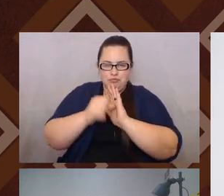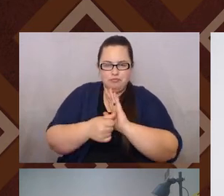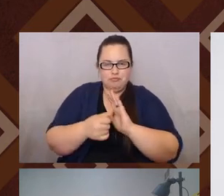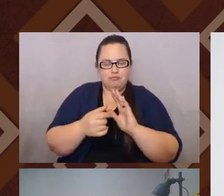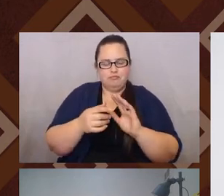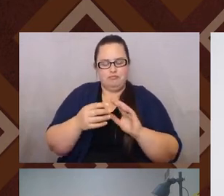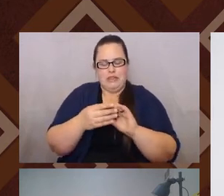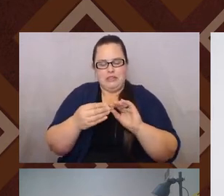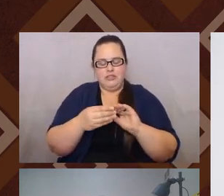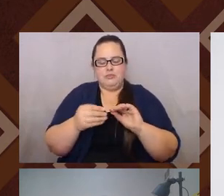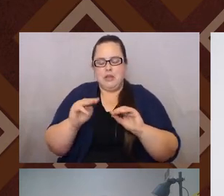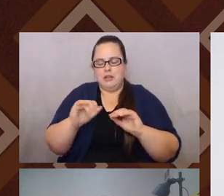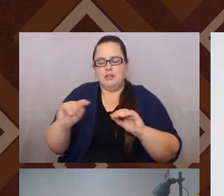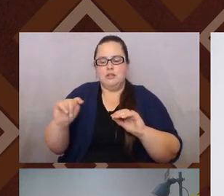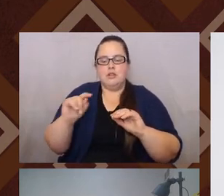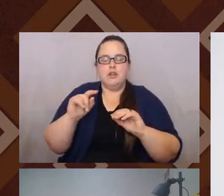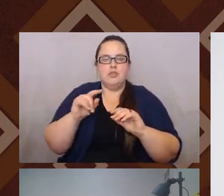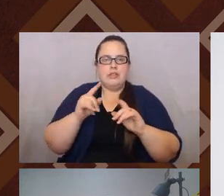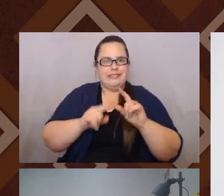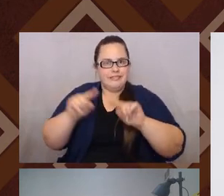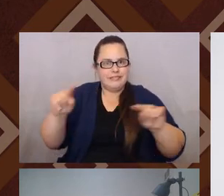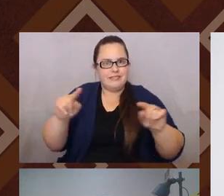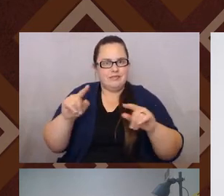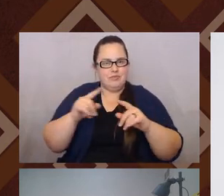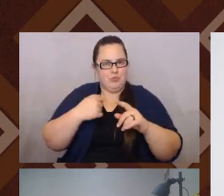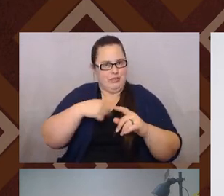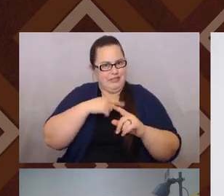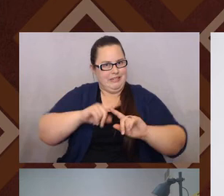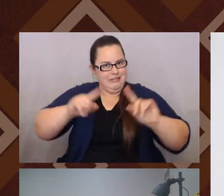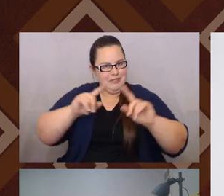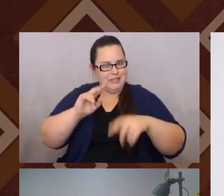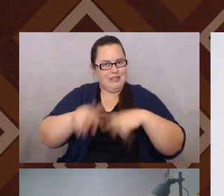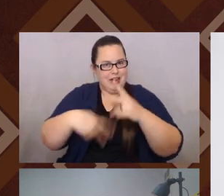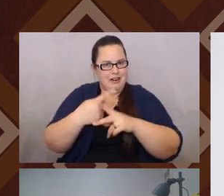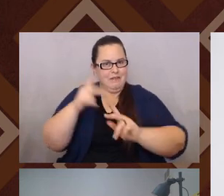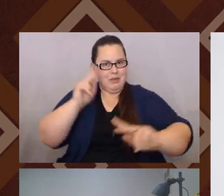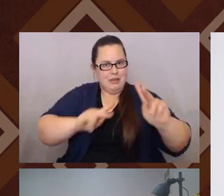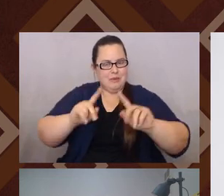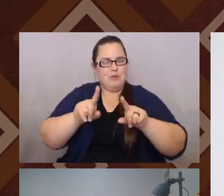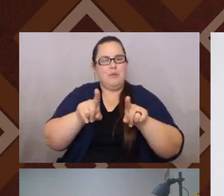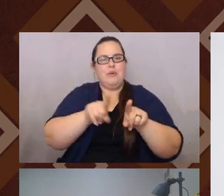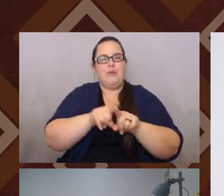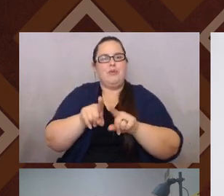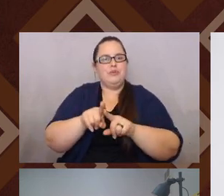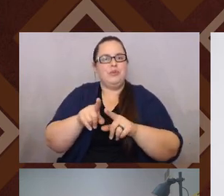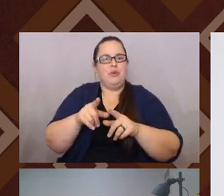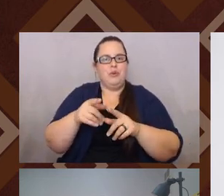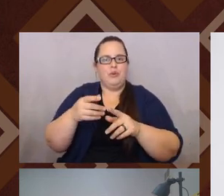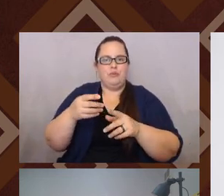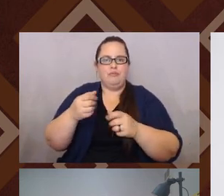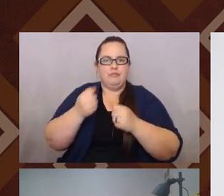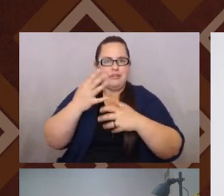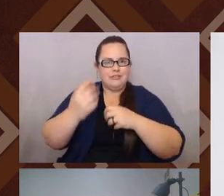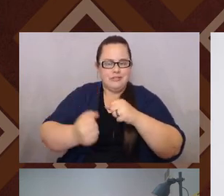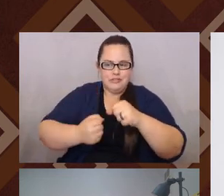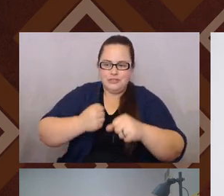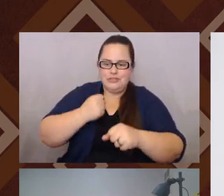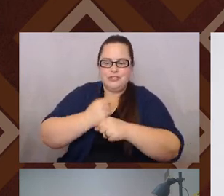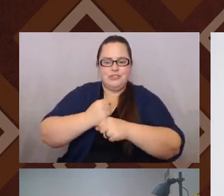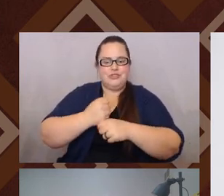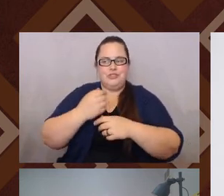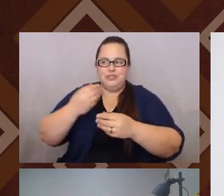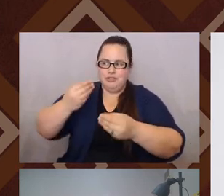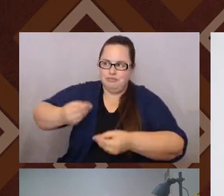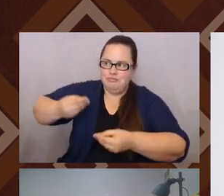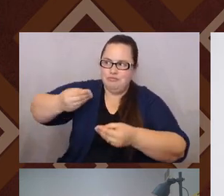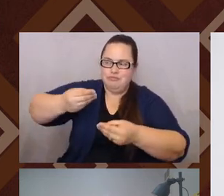whole different kind of a people. And at the same time, like every kind of decade generation, there's all these moments of disruption that I